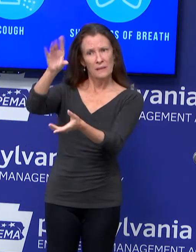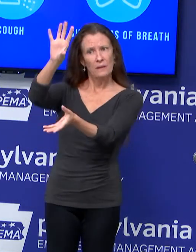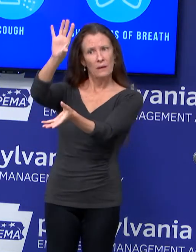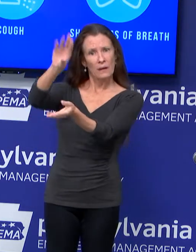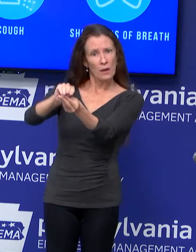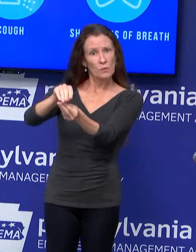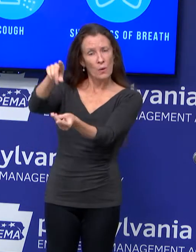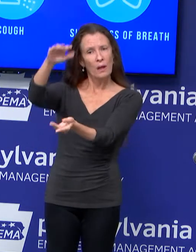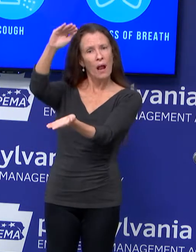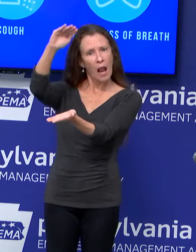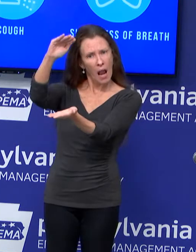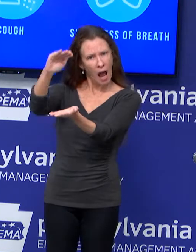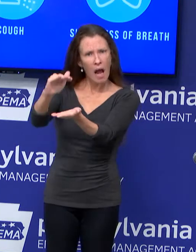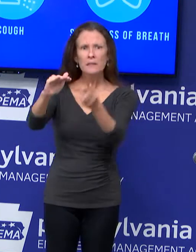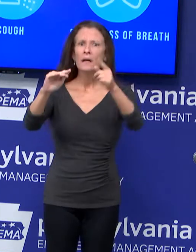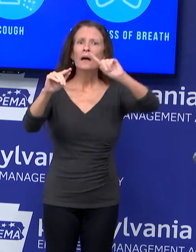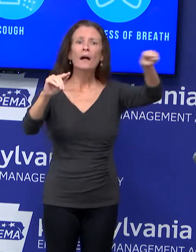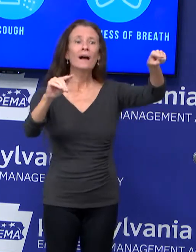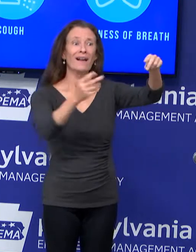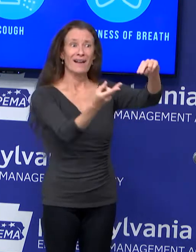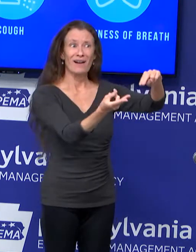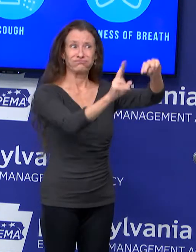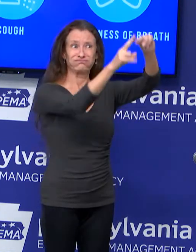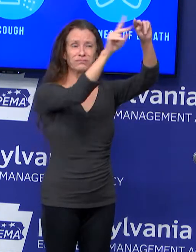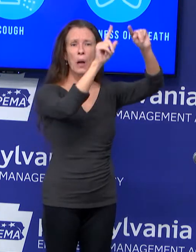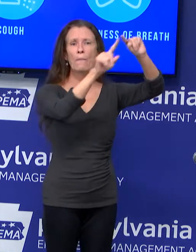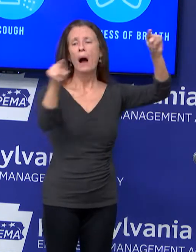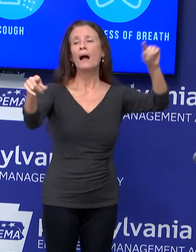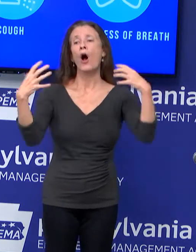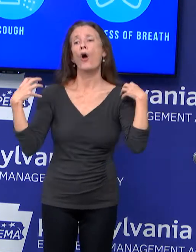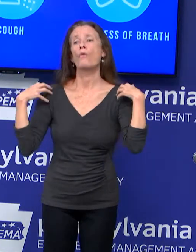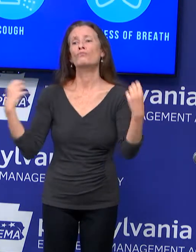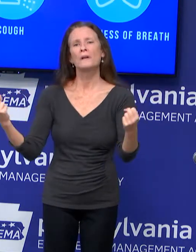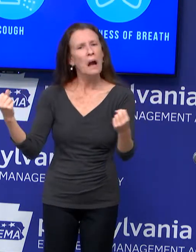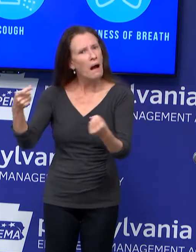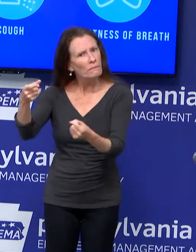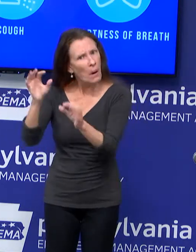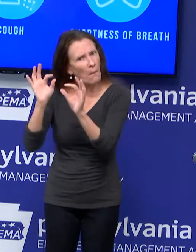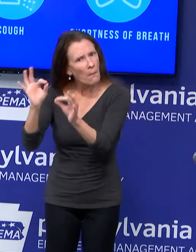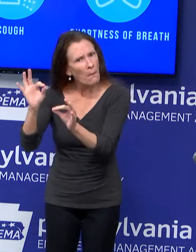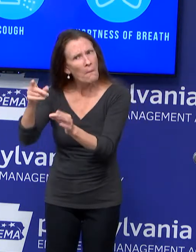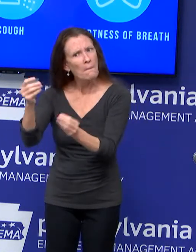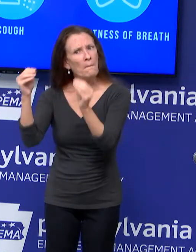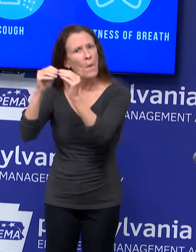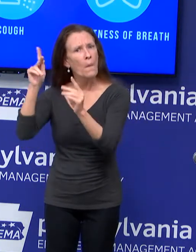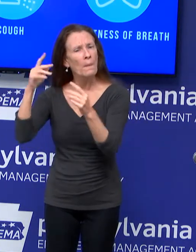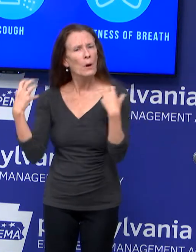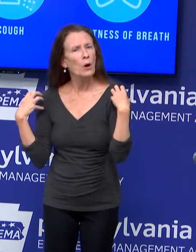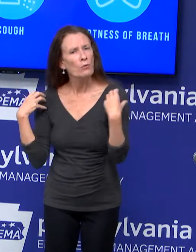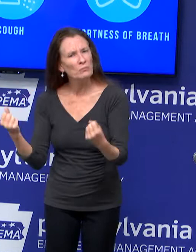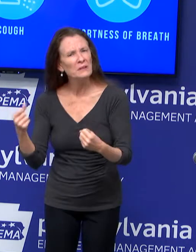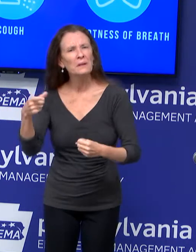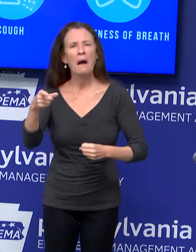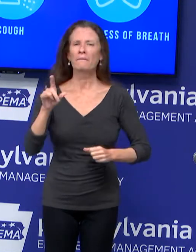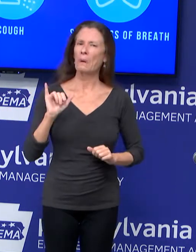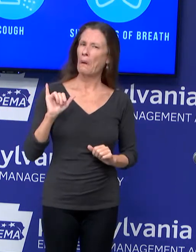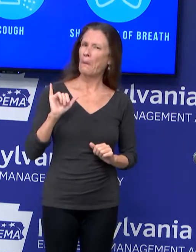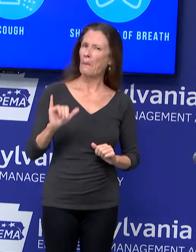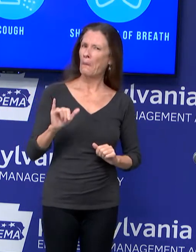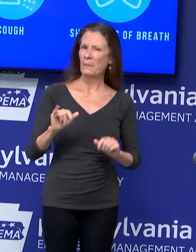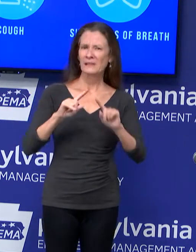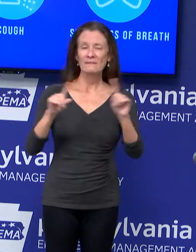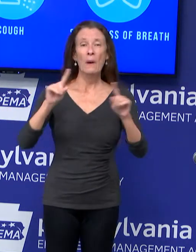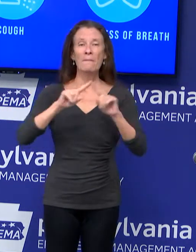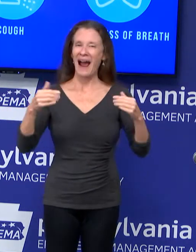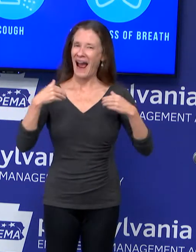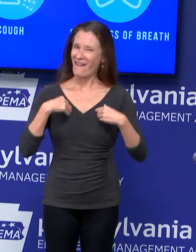people who are considered COVID-19 long haulers, where a true recovery may take months as they continue to deal